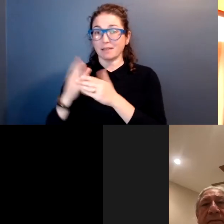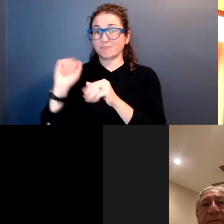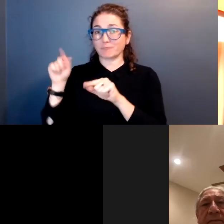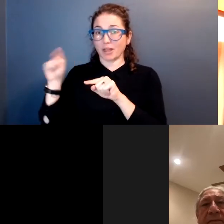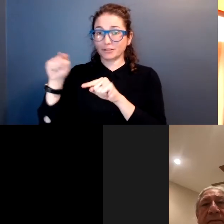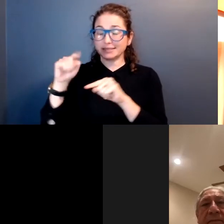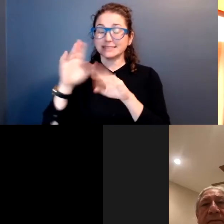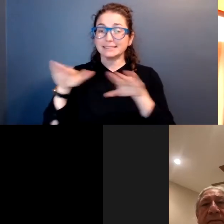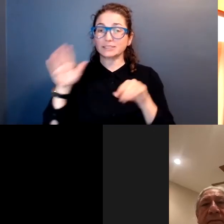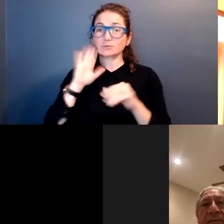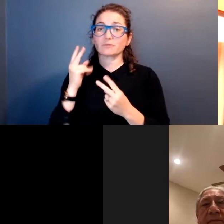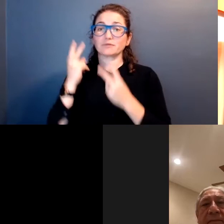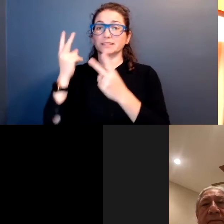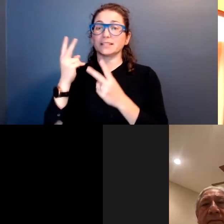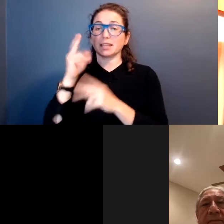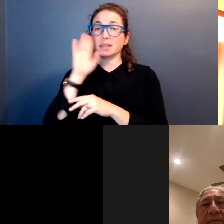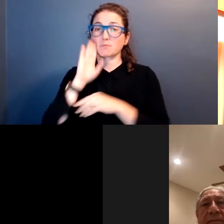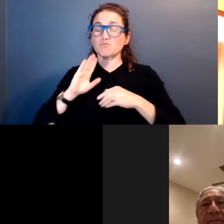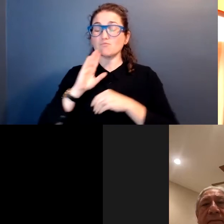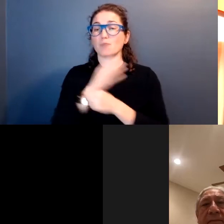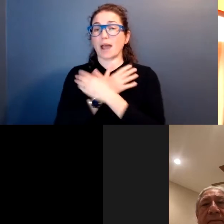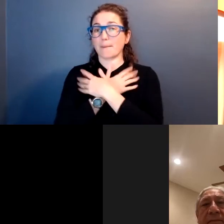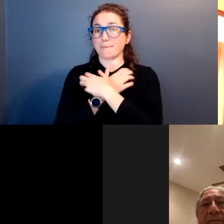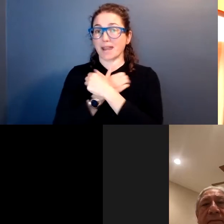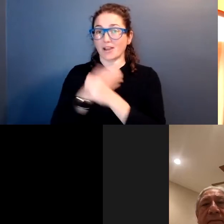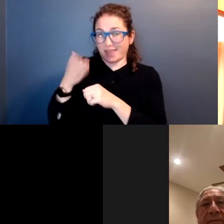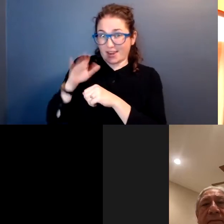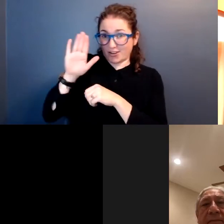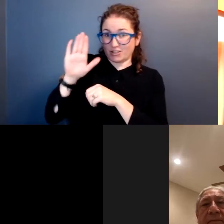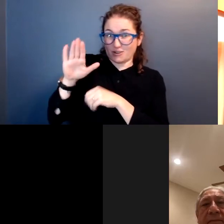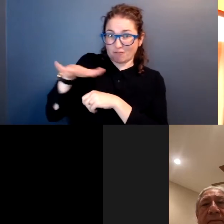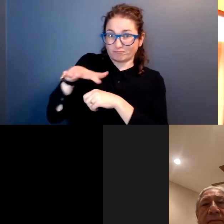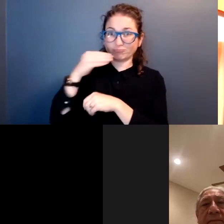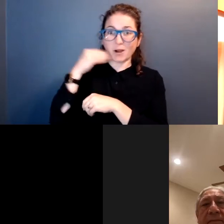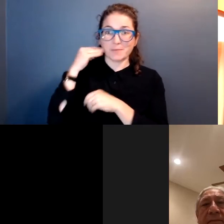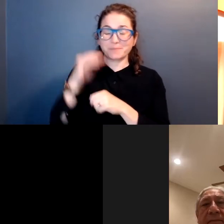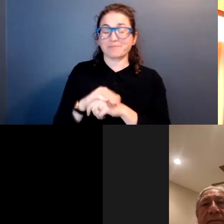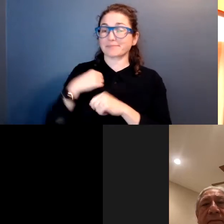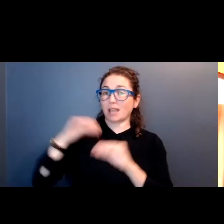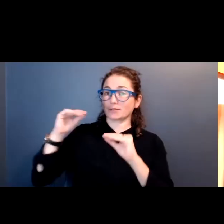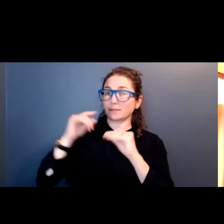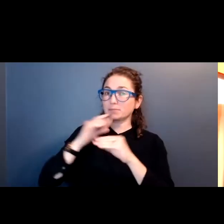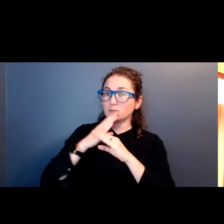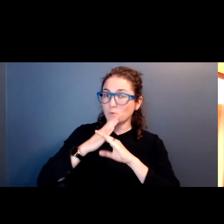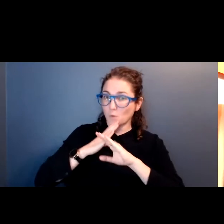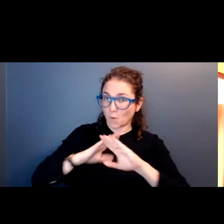visited the brown bear in her nest. I was taught to be quiet.